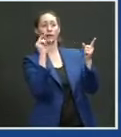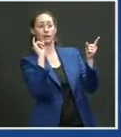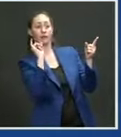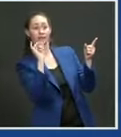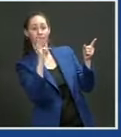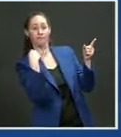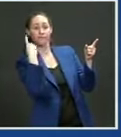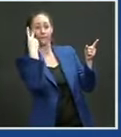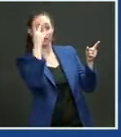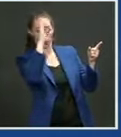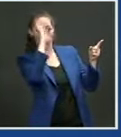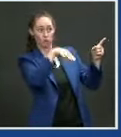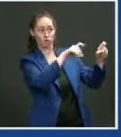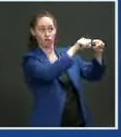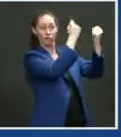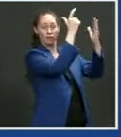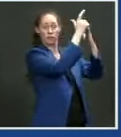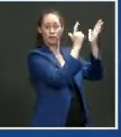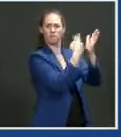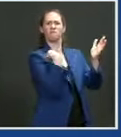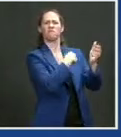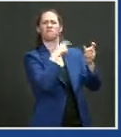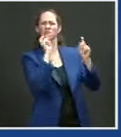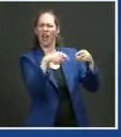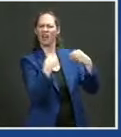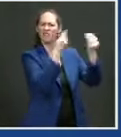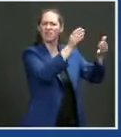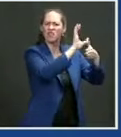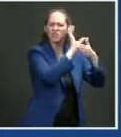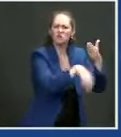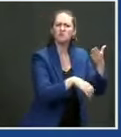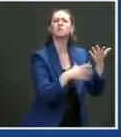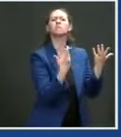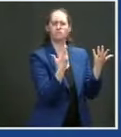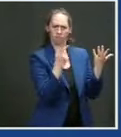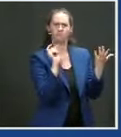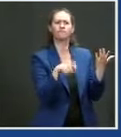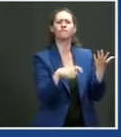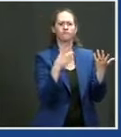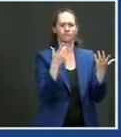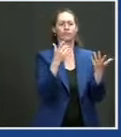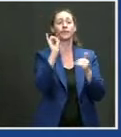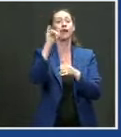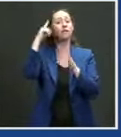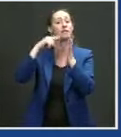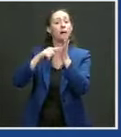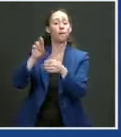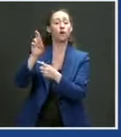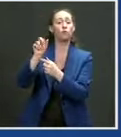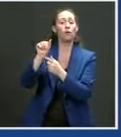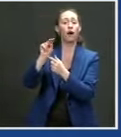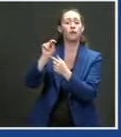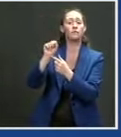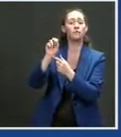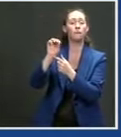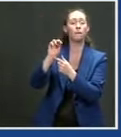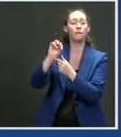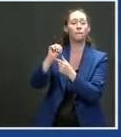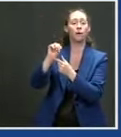activities on their territory. So, we agreed to task experts in both our